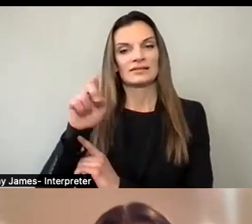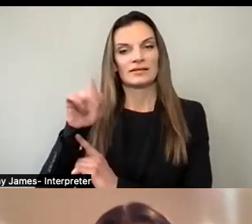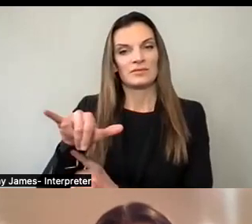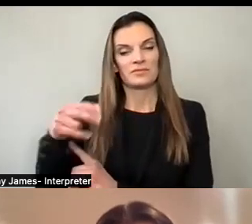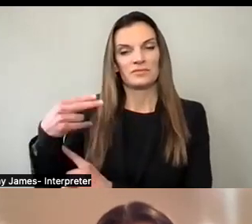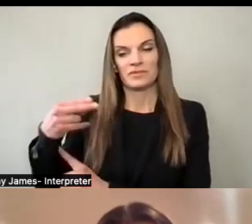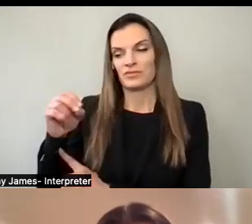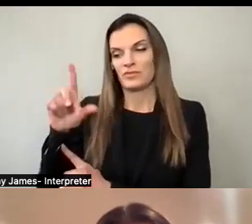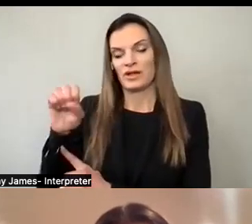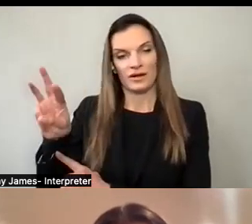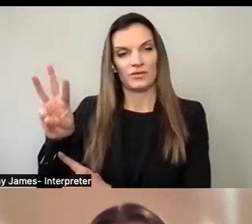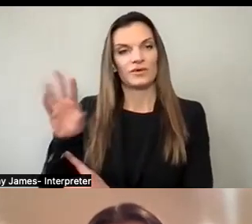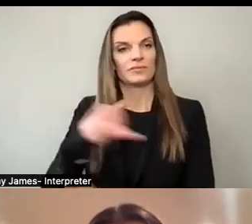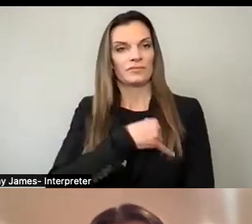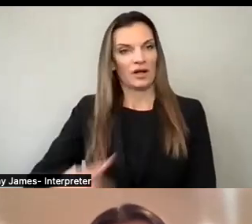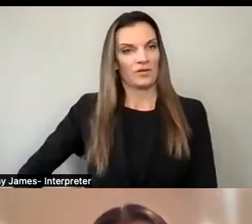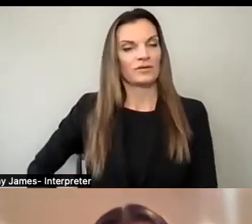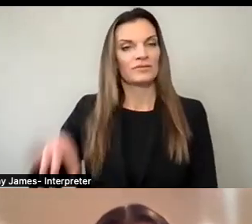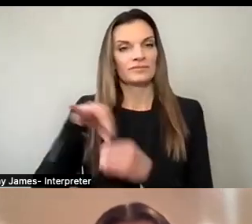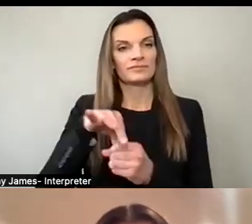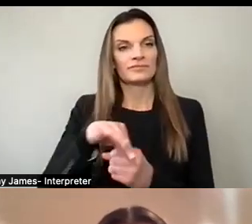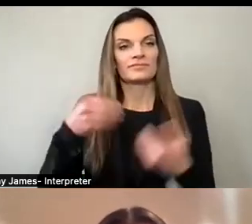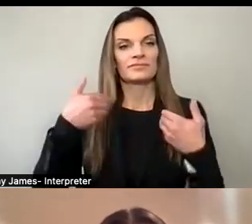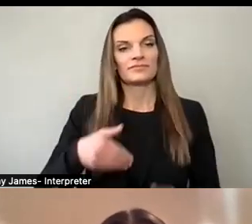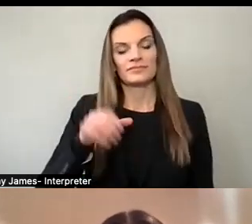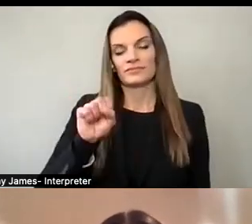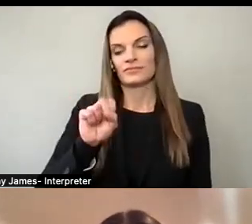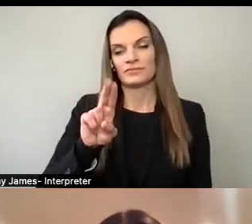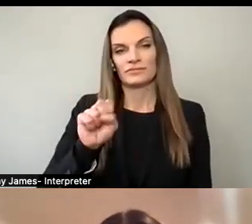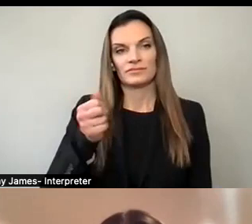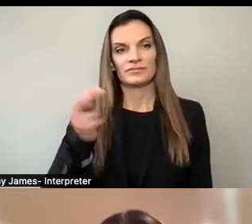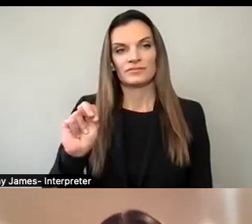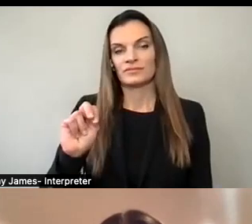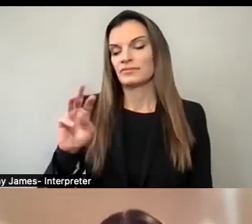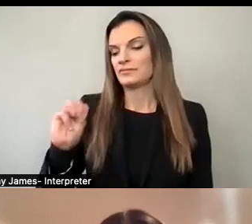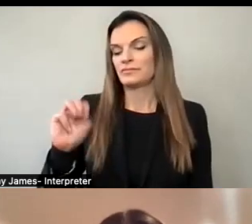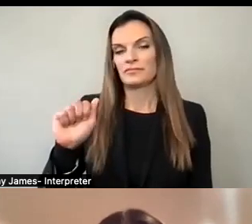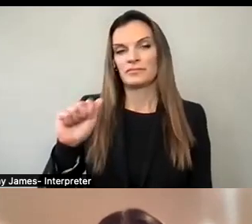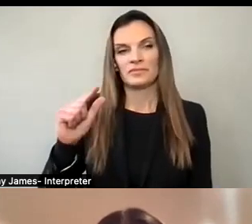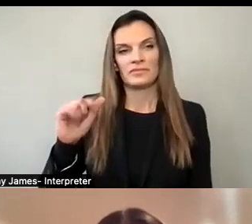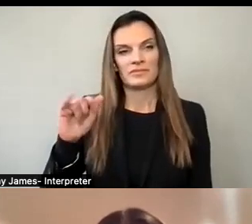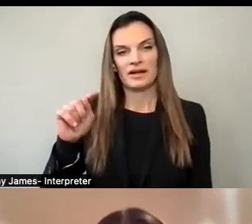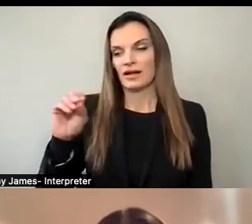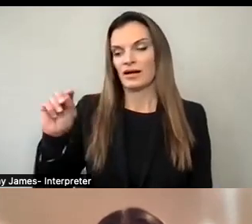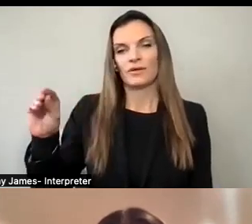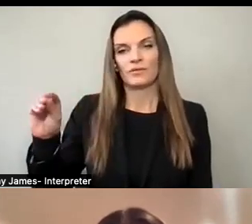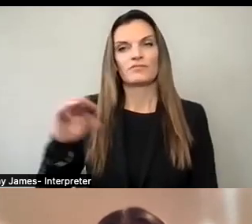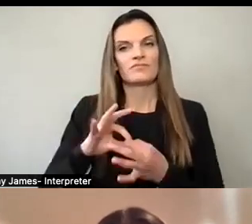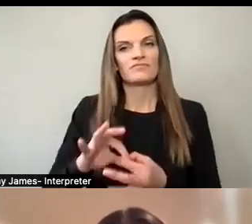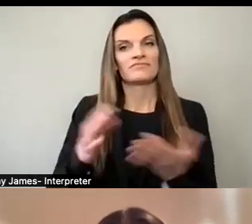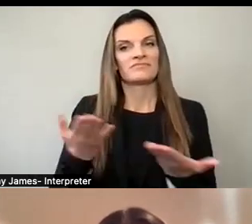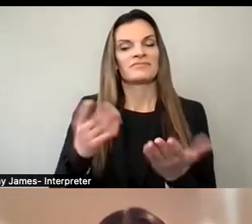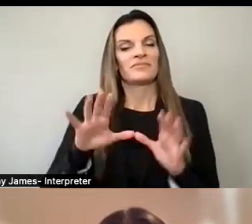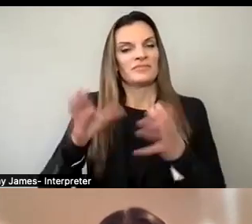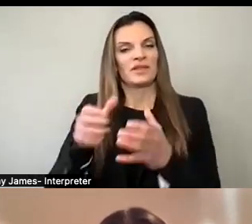My name is Susan Maggiotto and I'm the president of the League of Women Voters of the Rivertowns. We are so